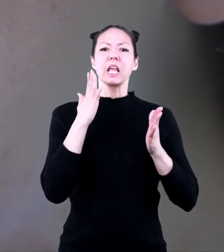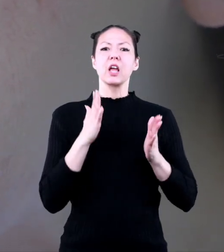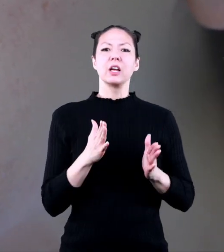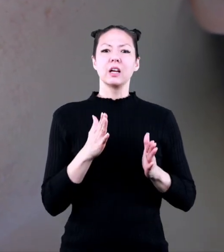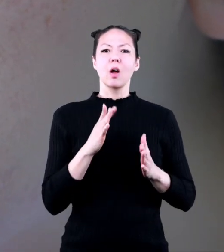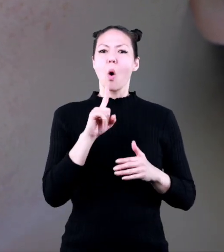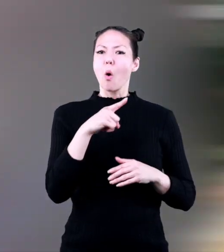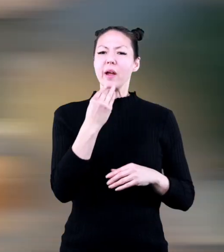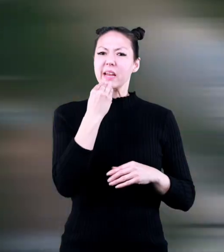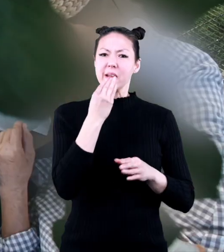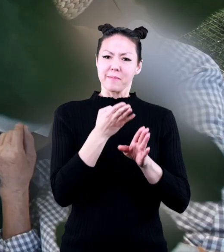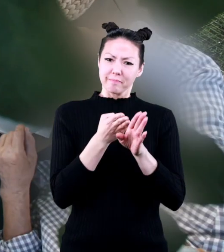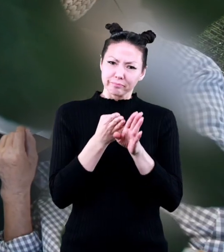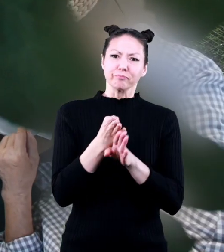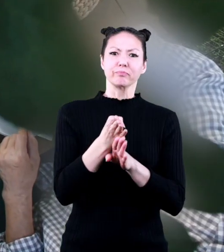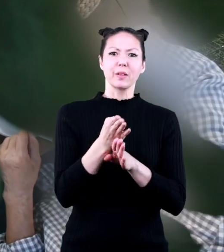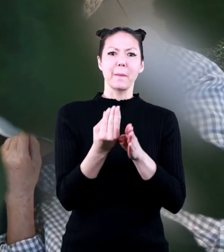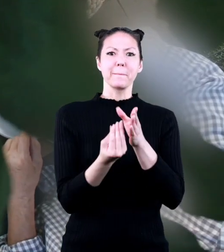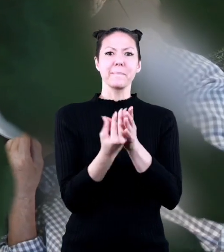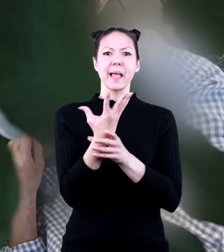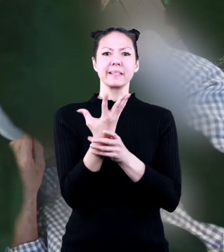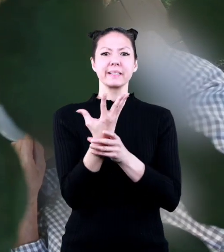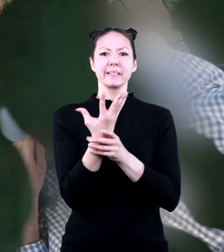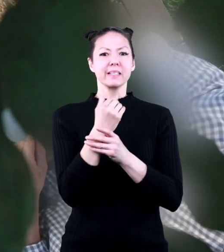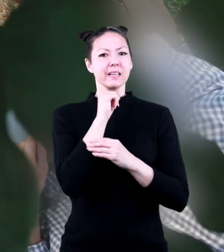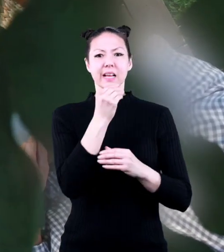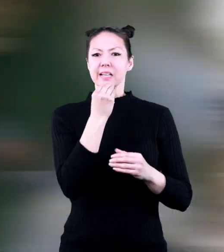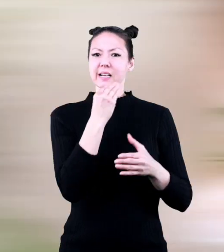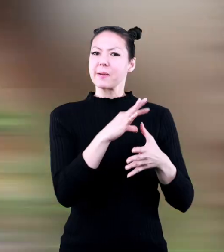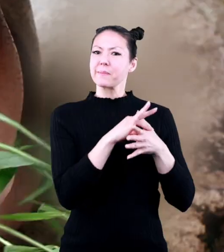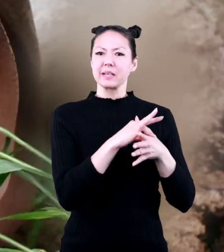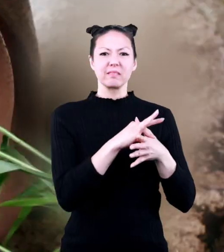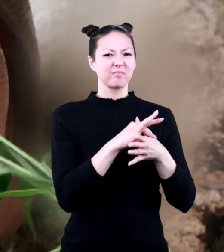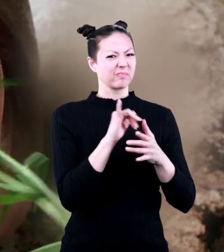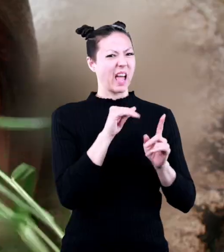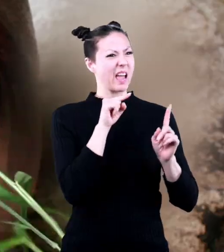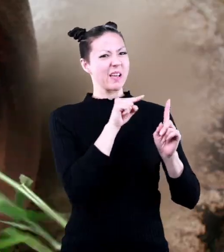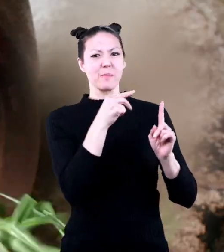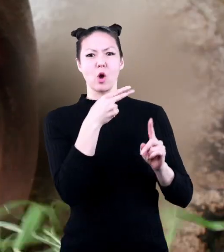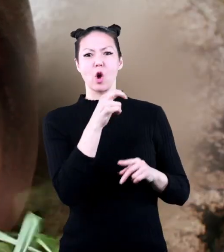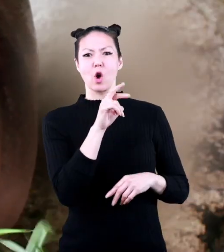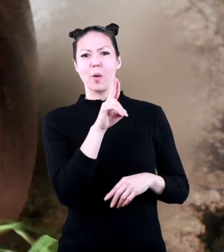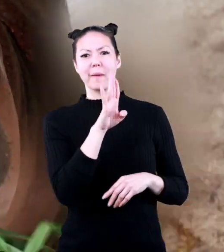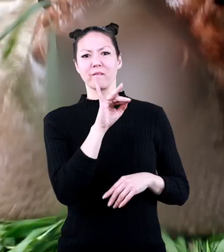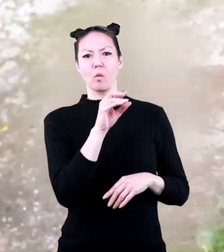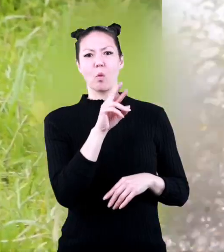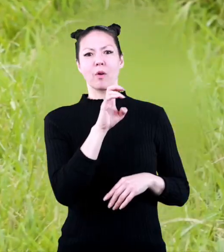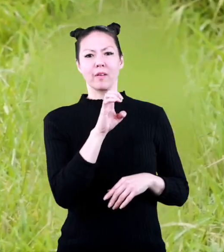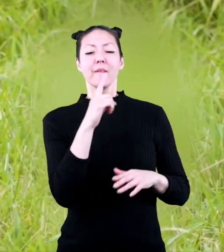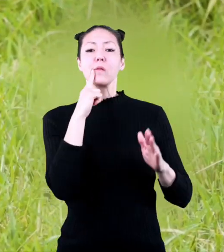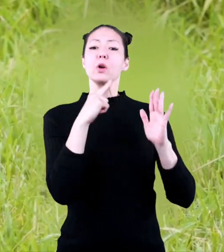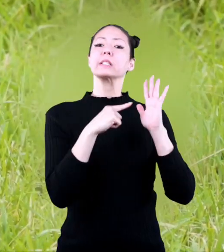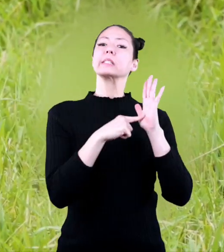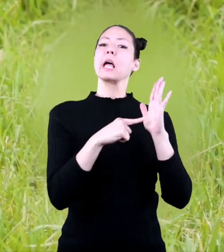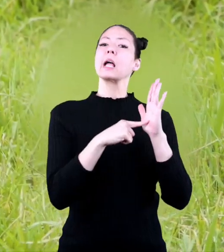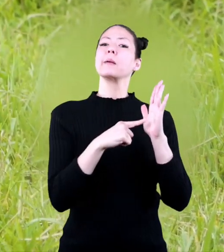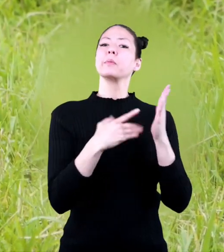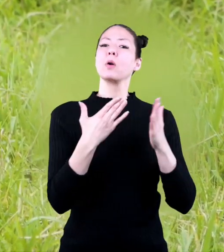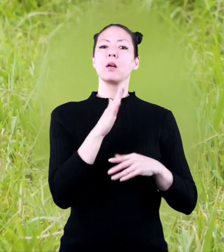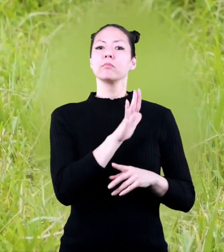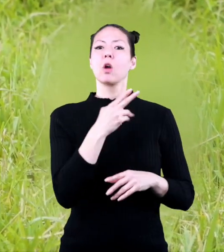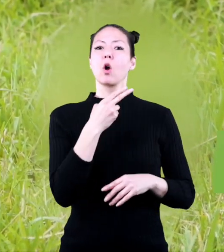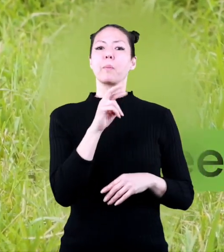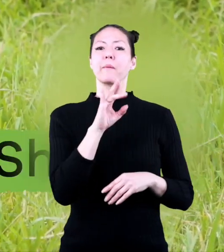are people who eat mainly plants and do not eat meat, just like herbivores. Examples of